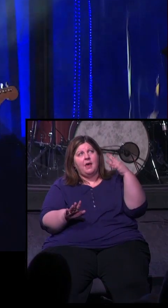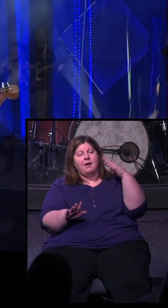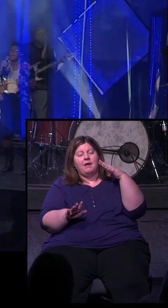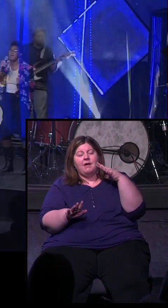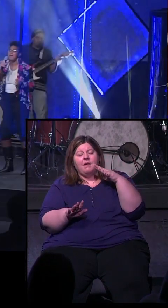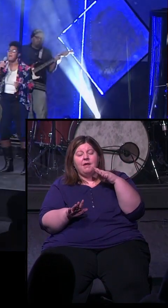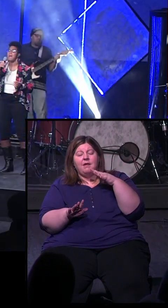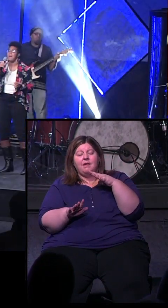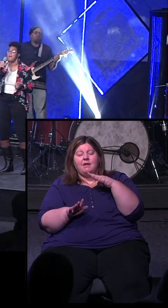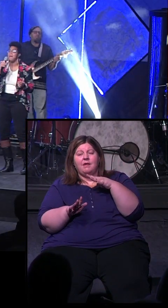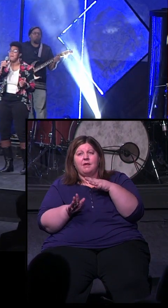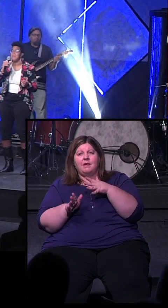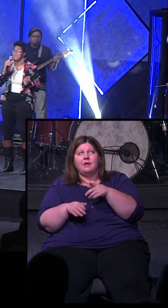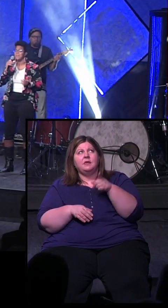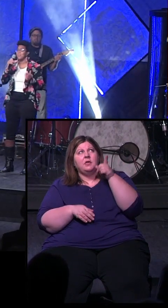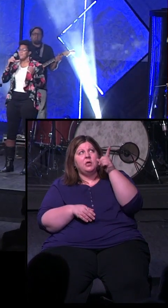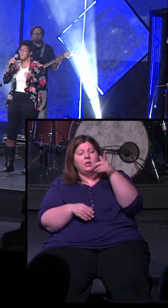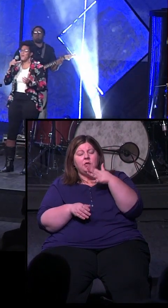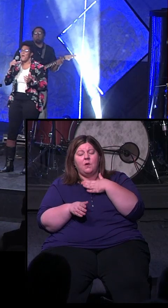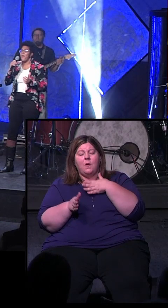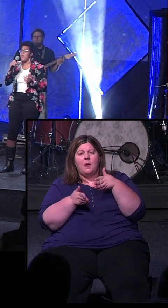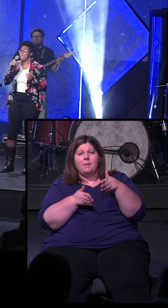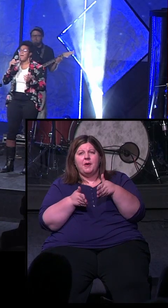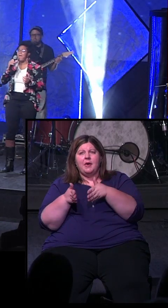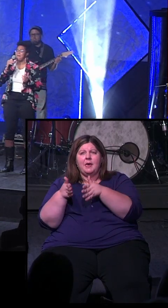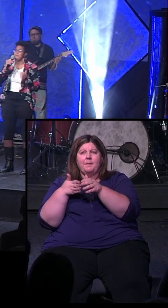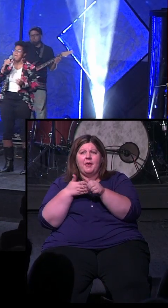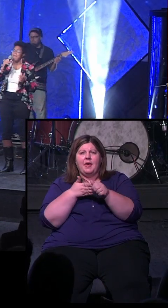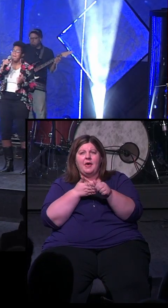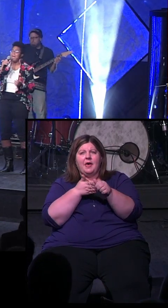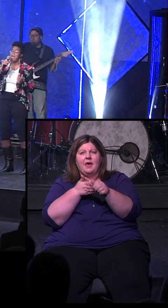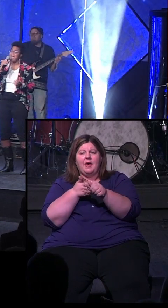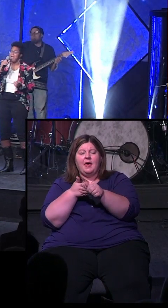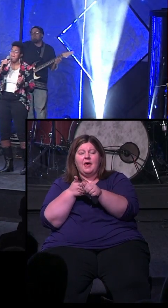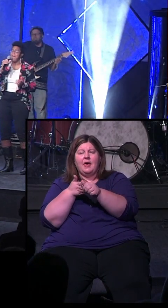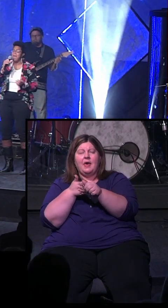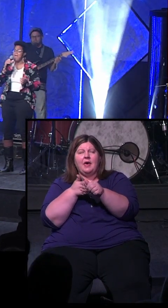the light, you're my path,